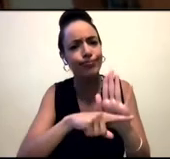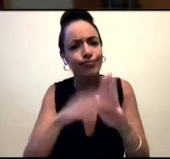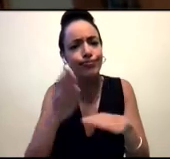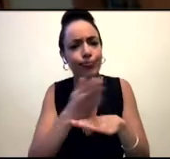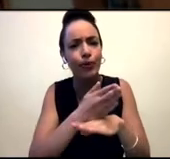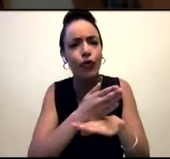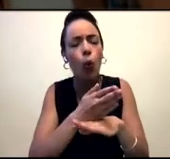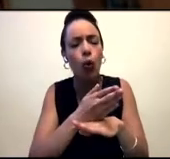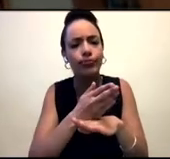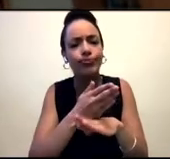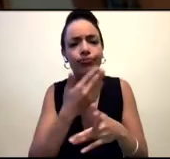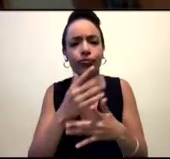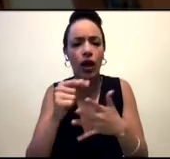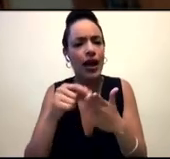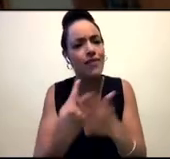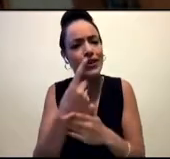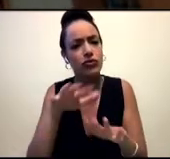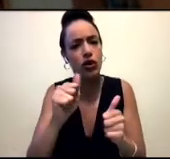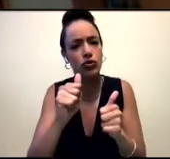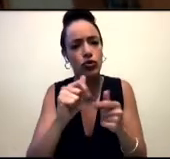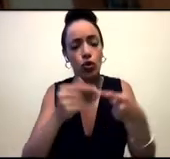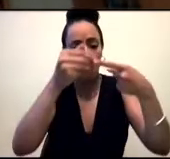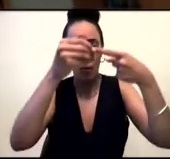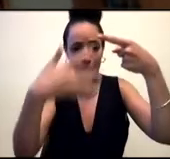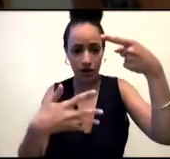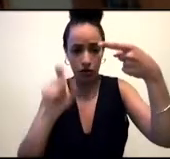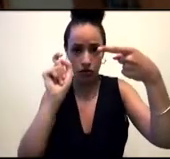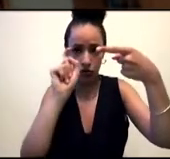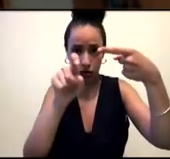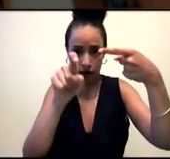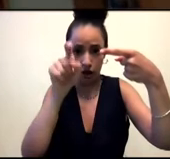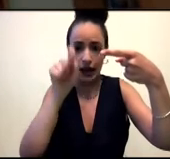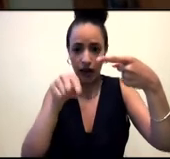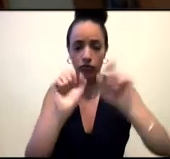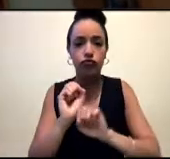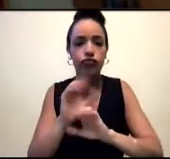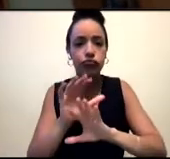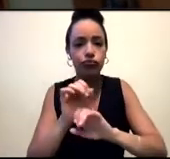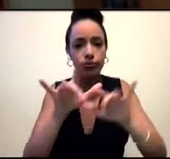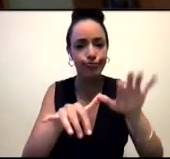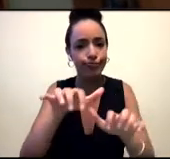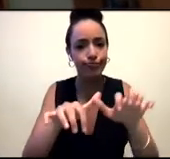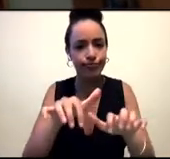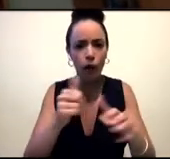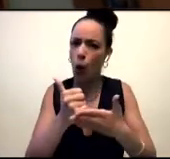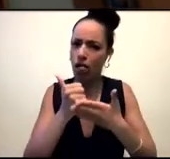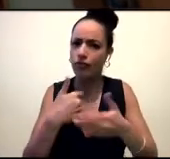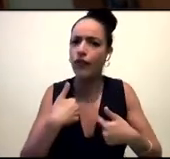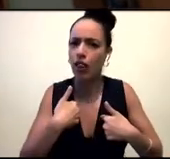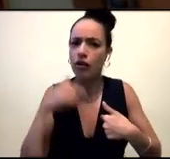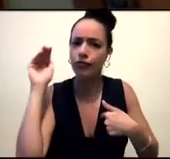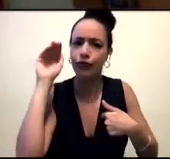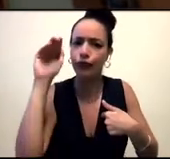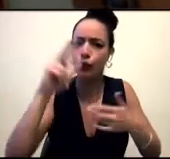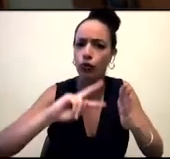Please use the menu above to leave any feedback. It's always really helpful for future event planning. And you can